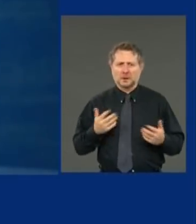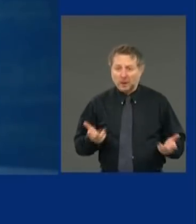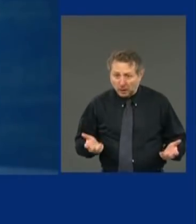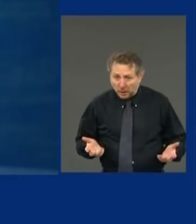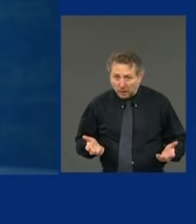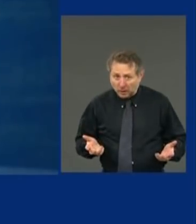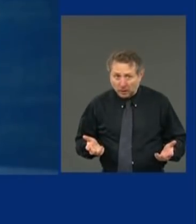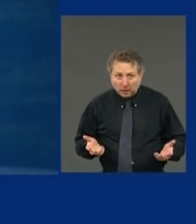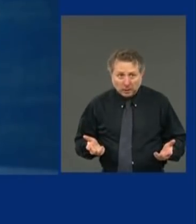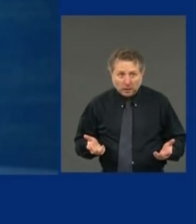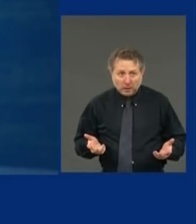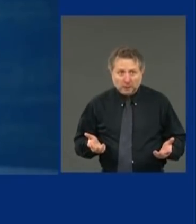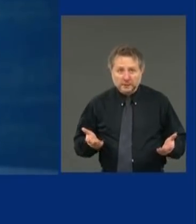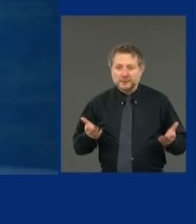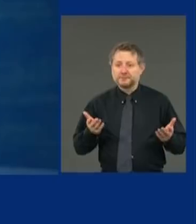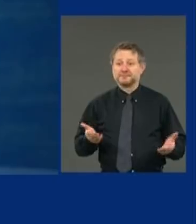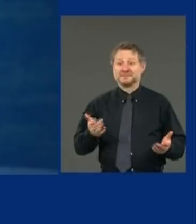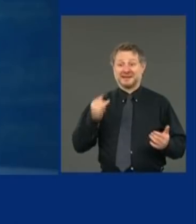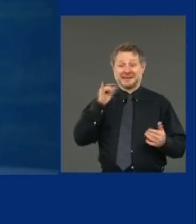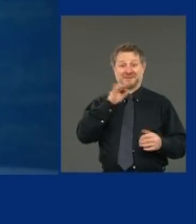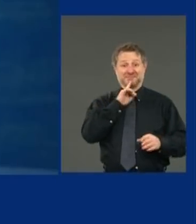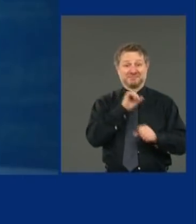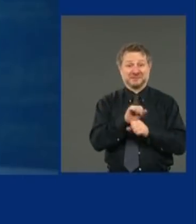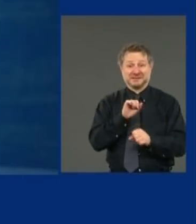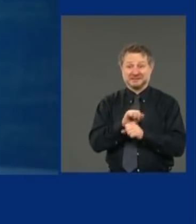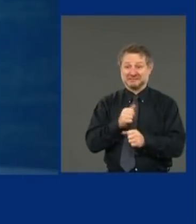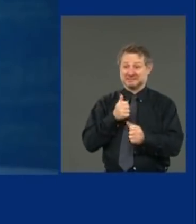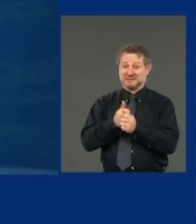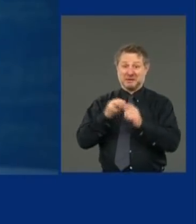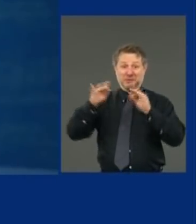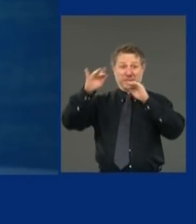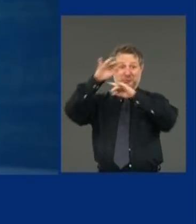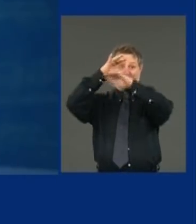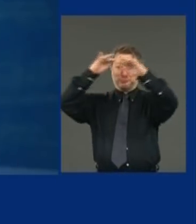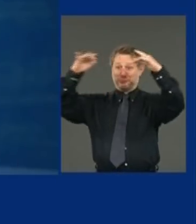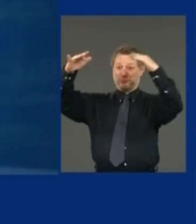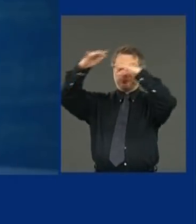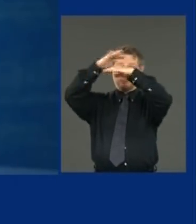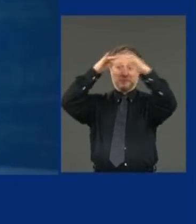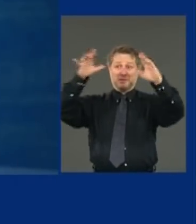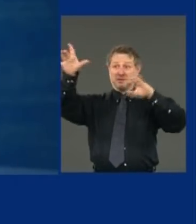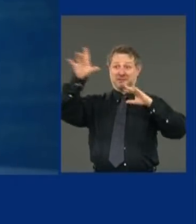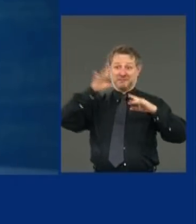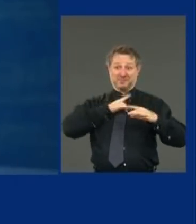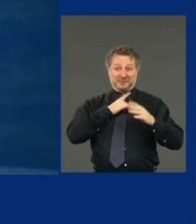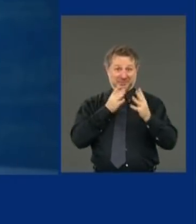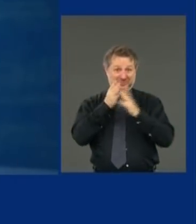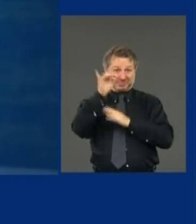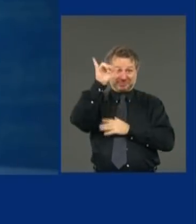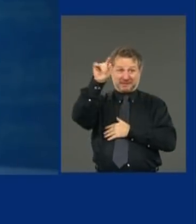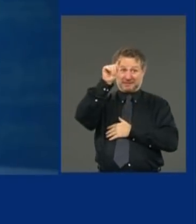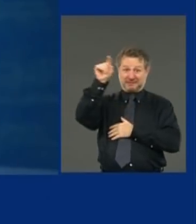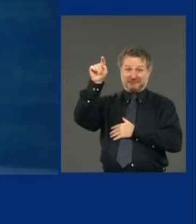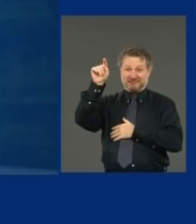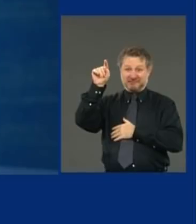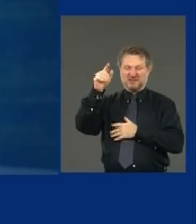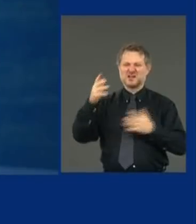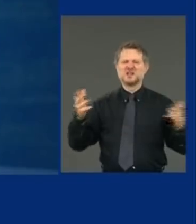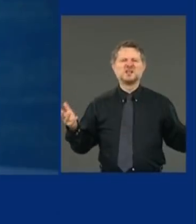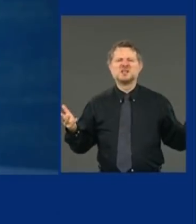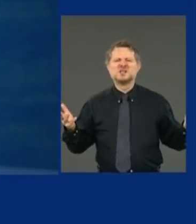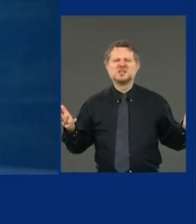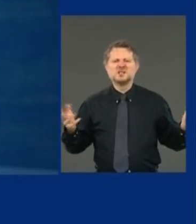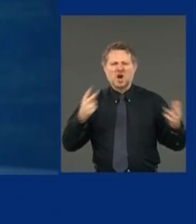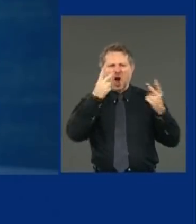If the major source, if they're right, and the major transmission source is airborne, it takes you back